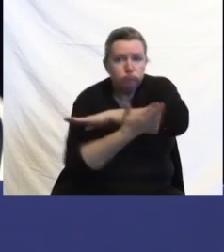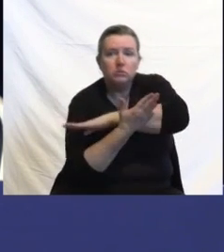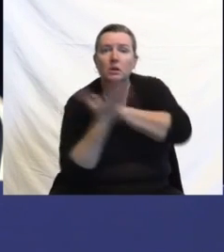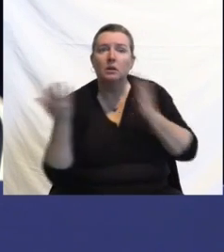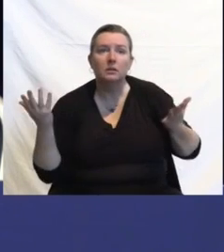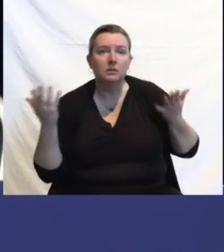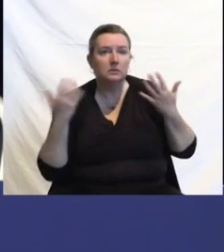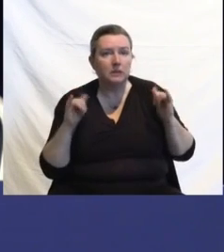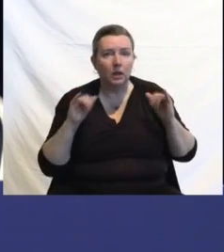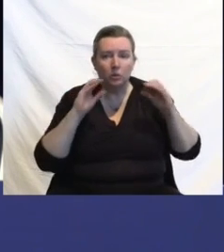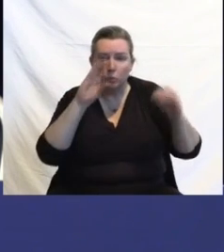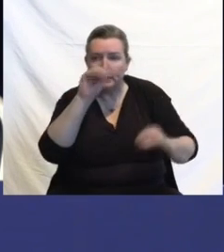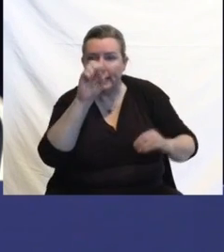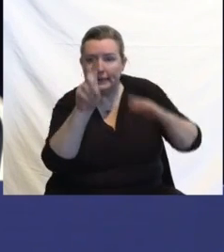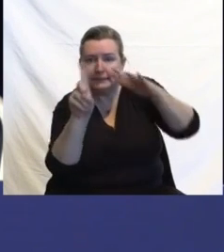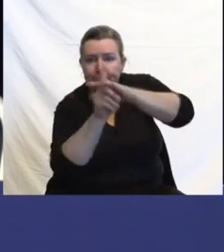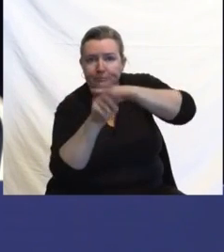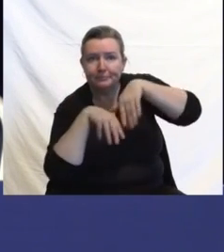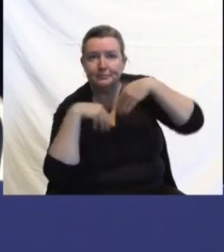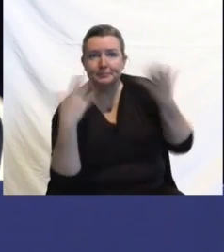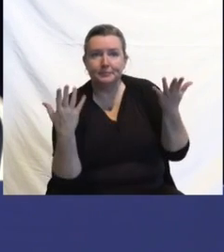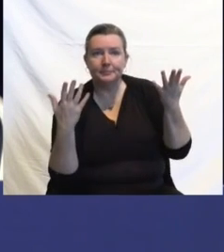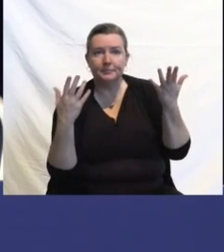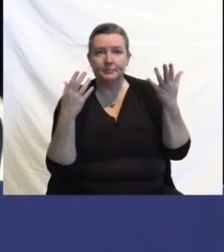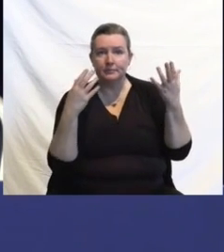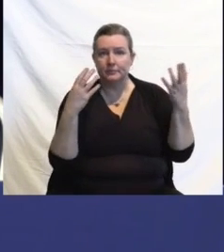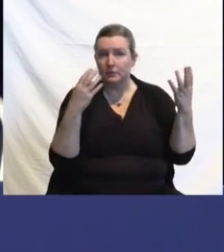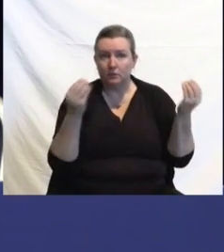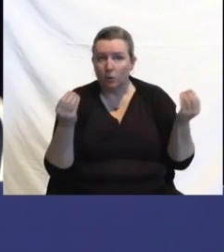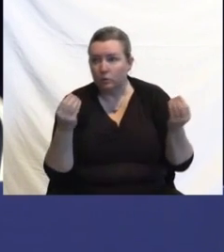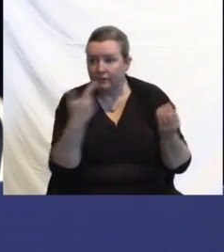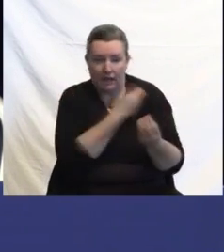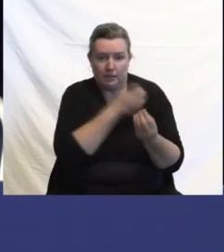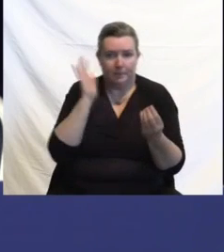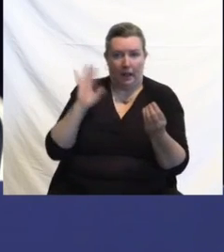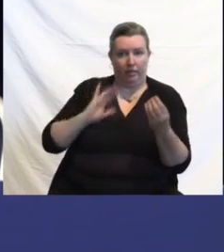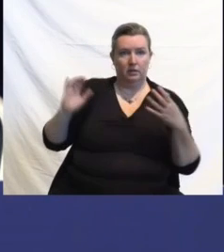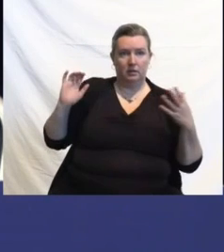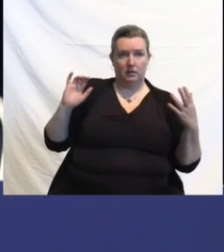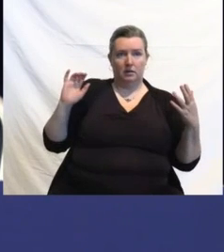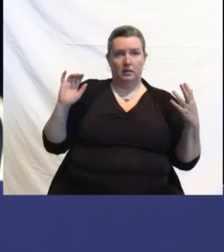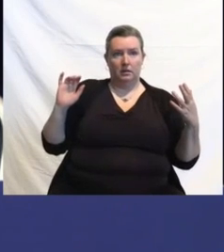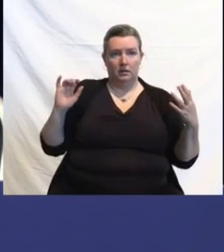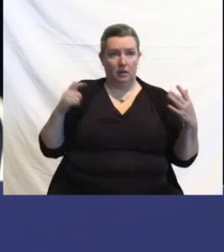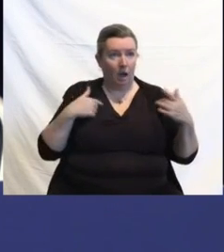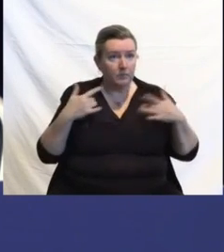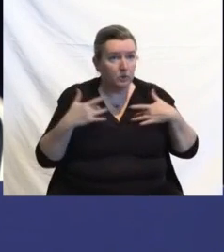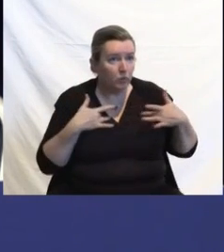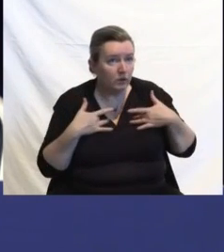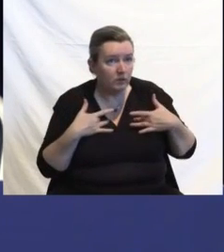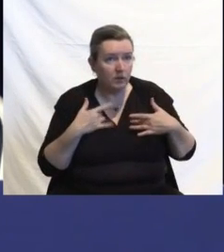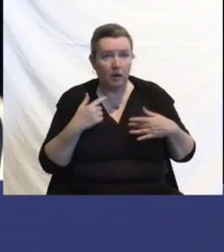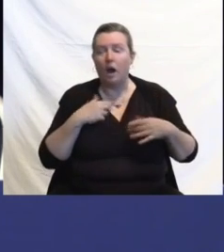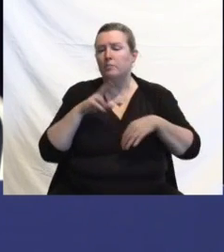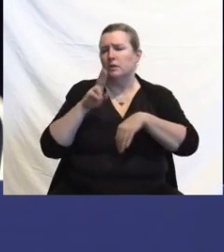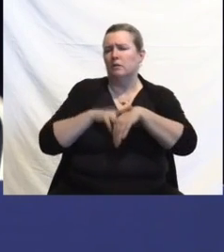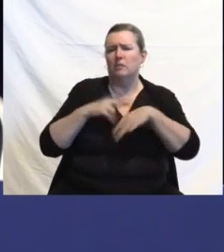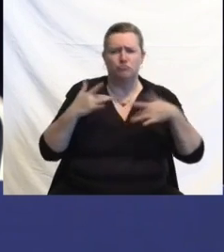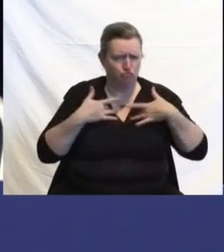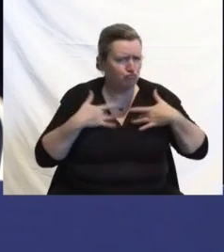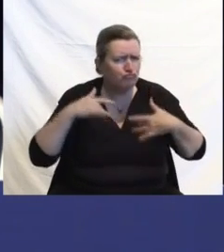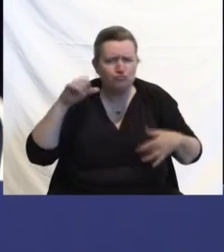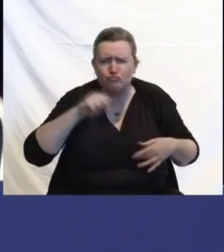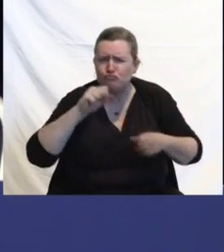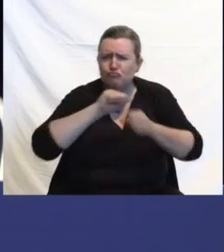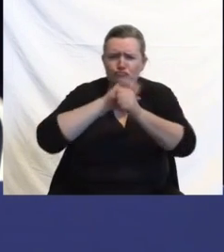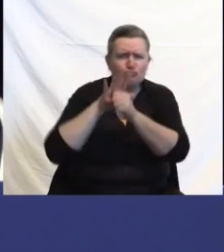without a vaccine. So am I worried? I'm a natural worrier when it comes to this virus, but I think that people